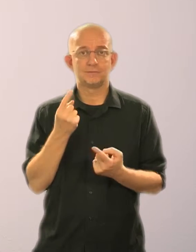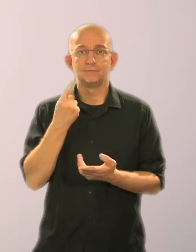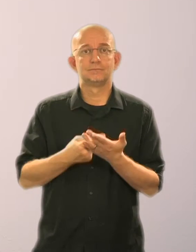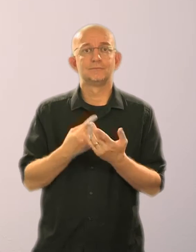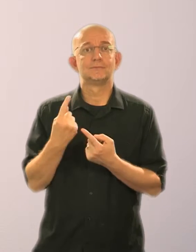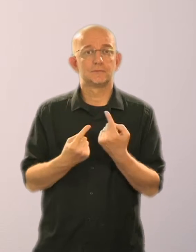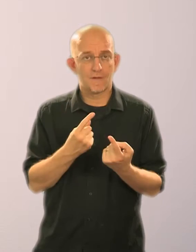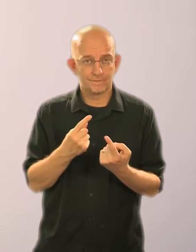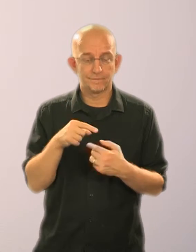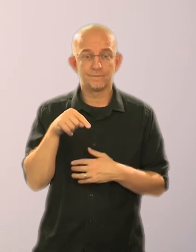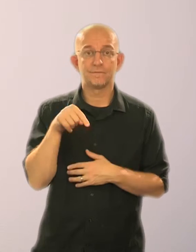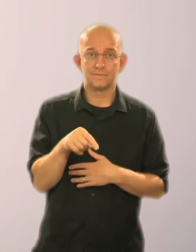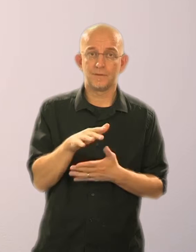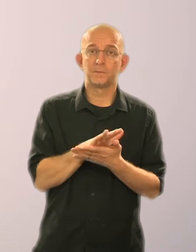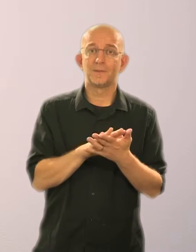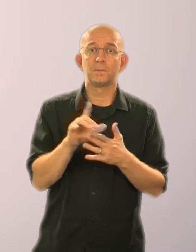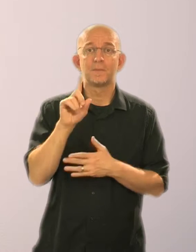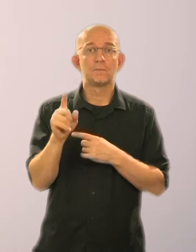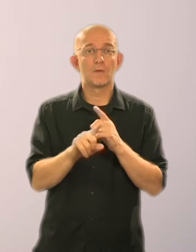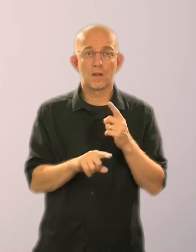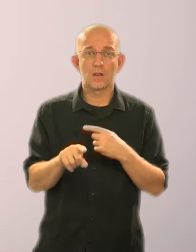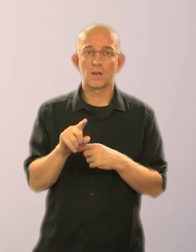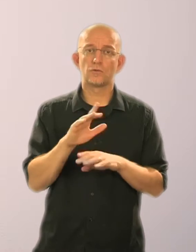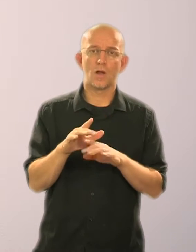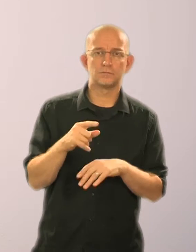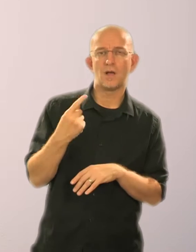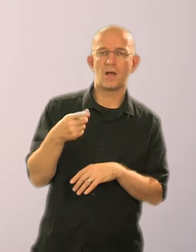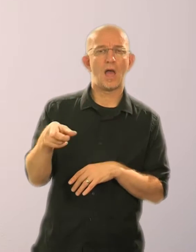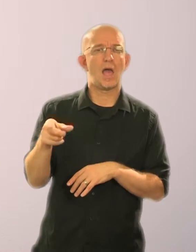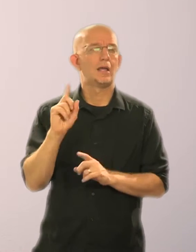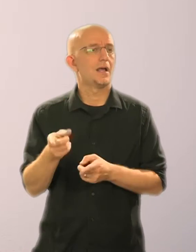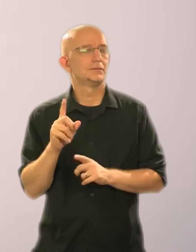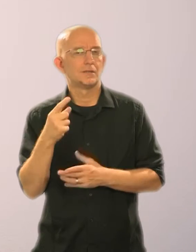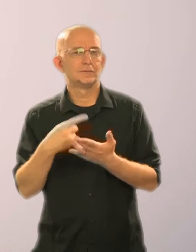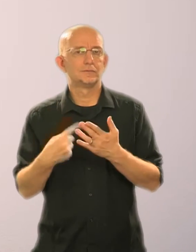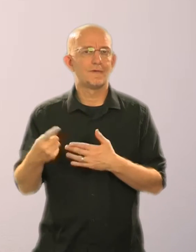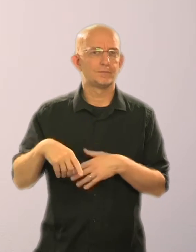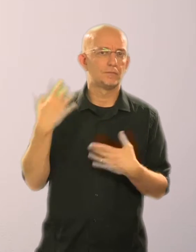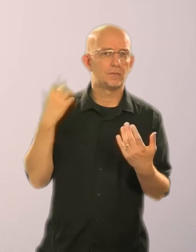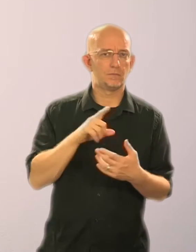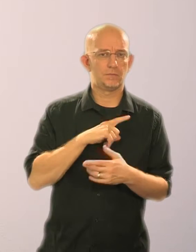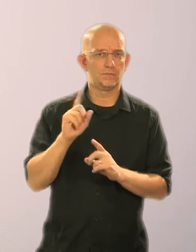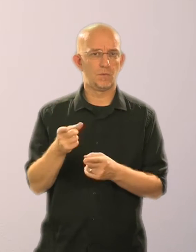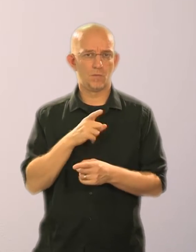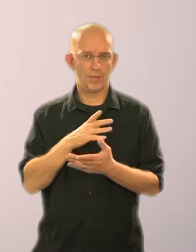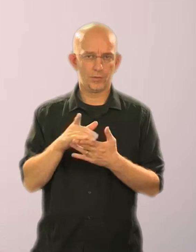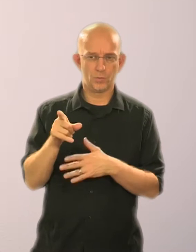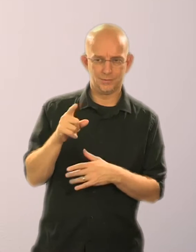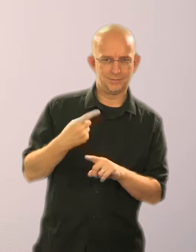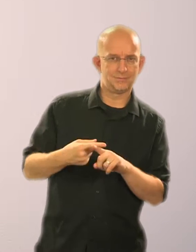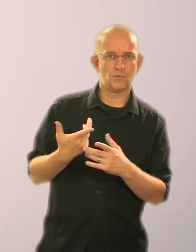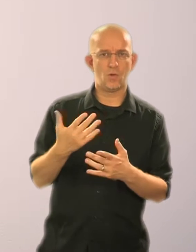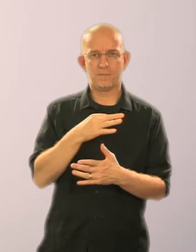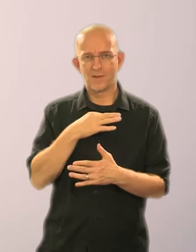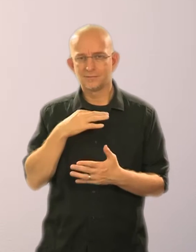This means that people must not assume that someone cannot make decisions for themselves just because they have a particular medical condition